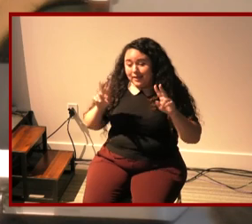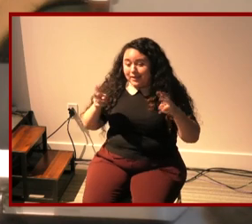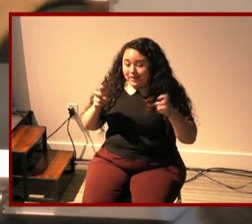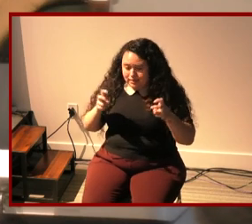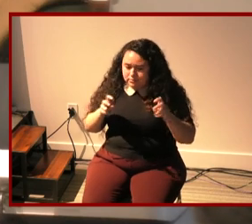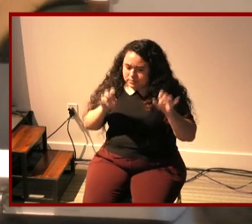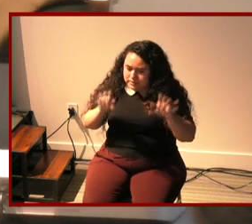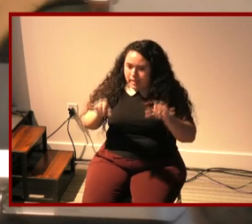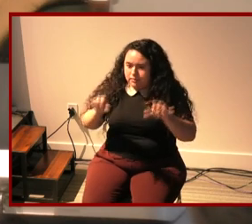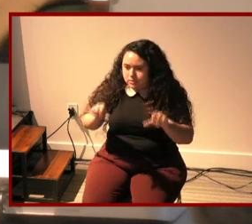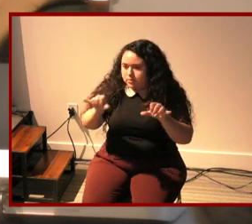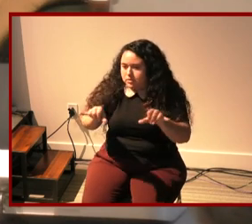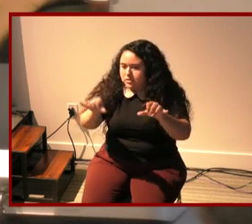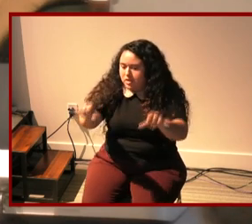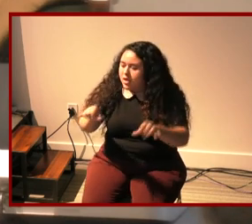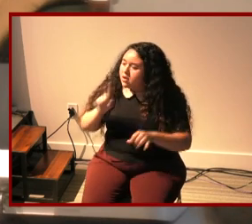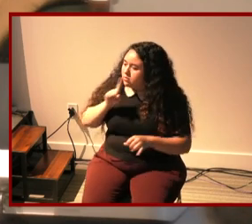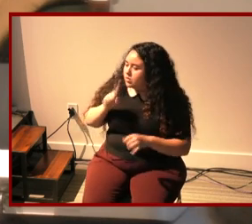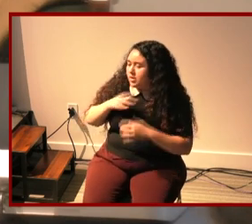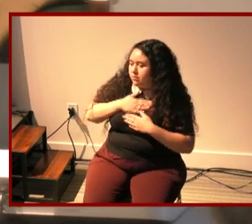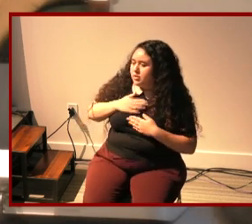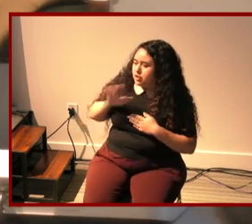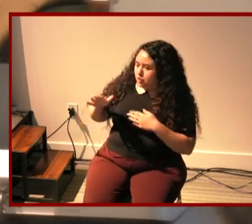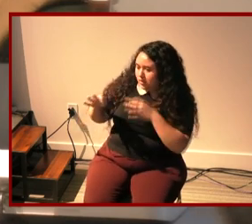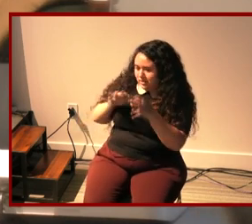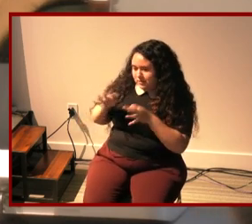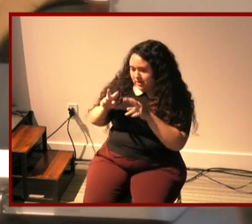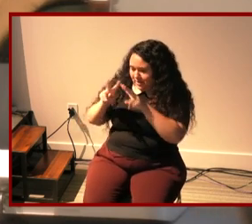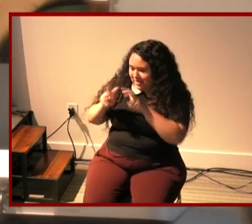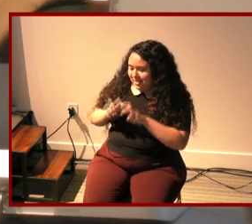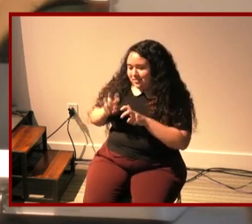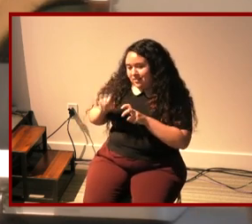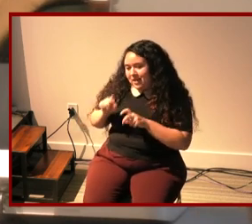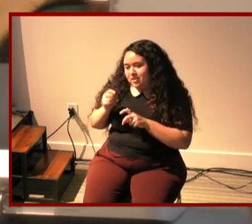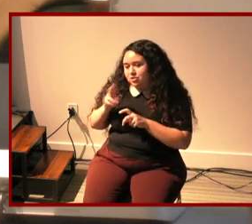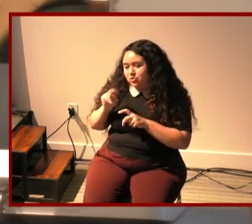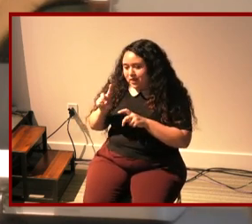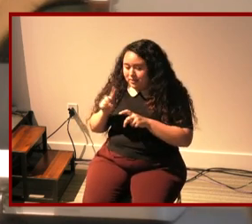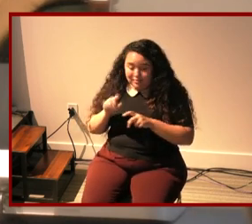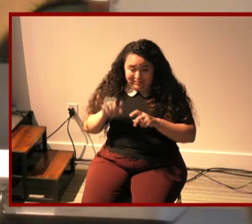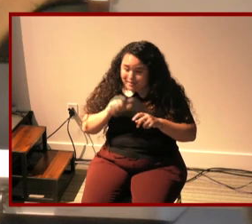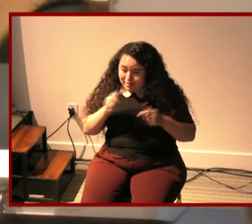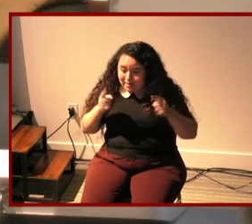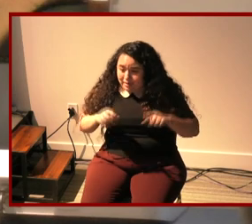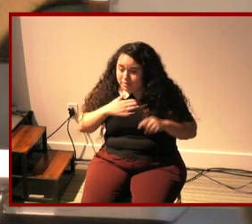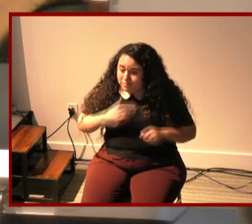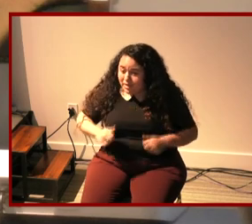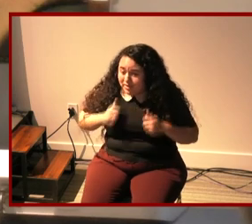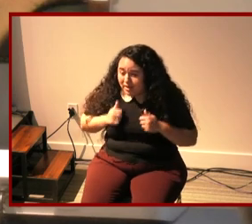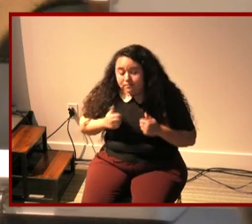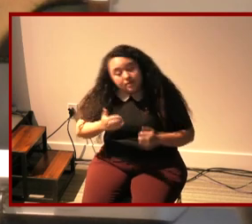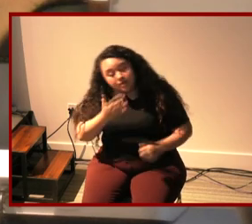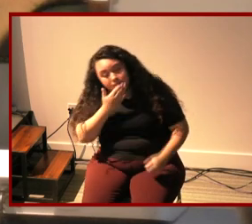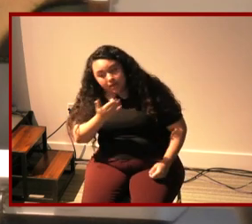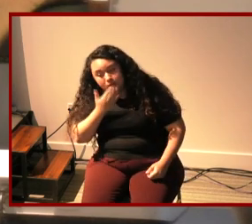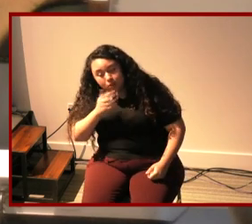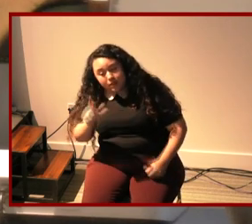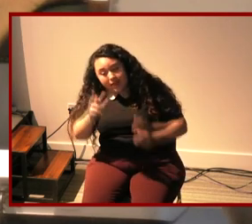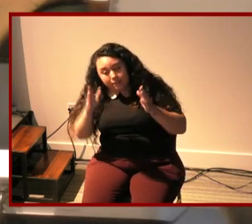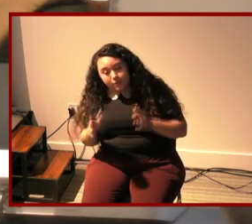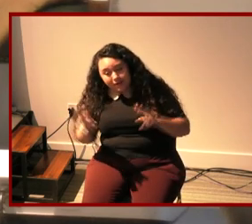trend which had not manifested in our own lives thank you that's so that's very nice of you to say librarian